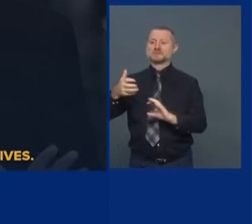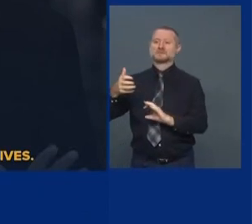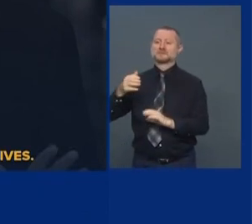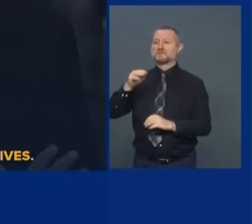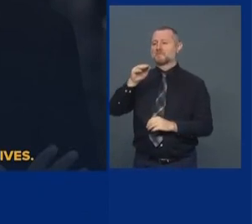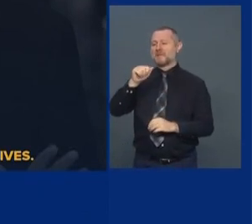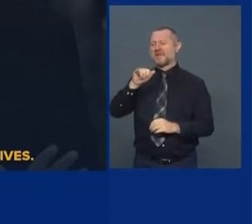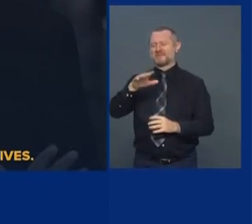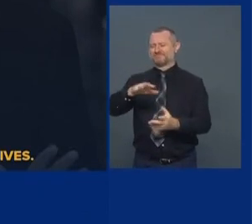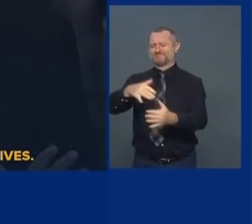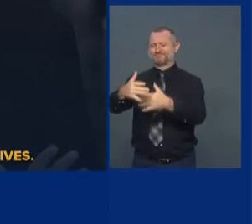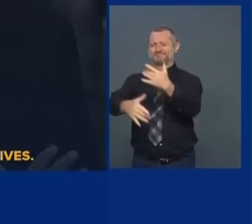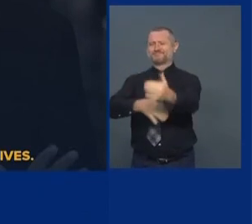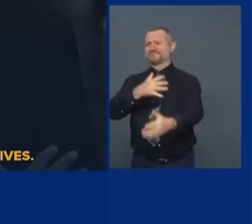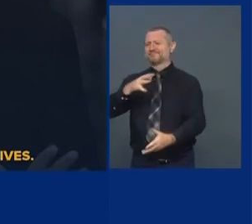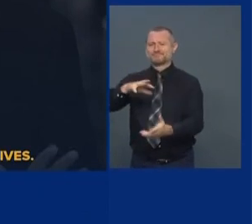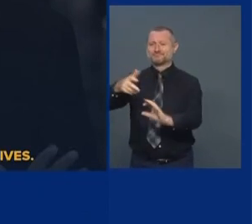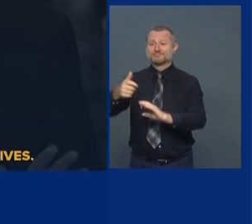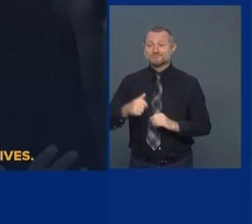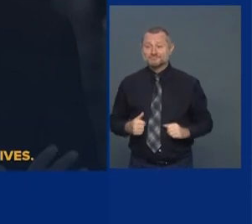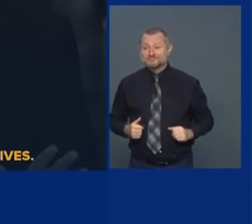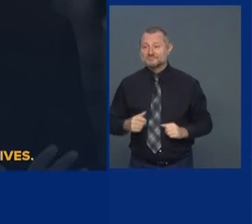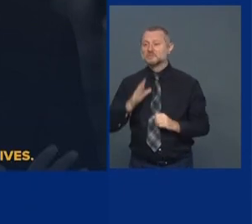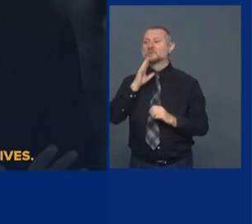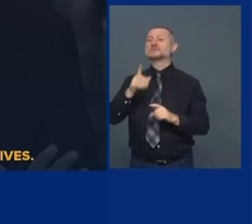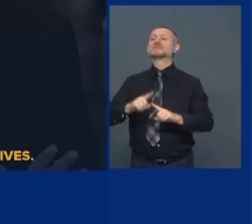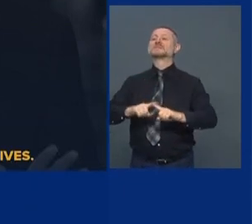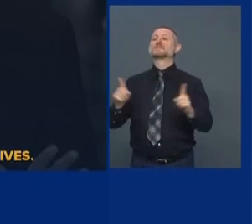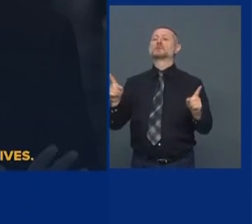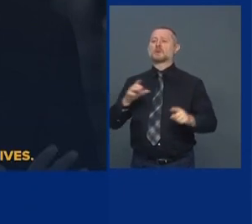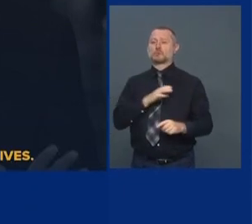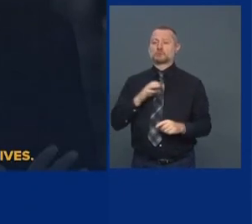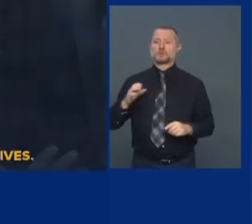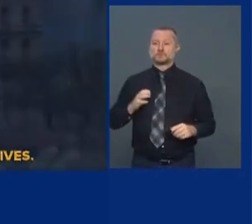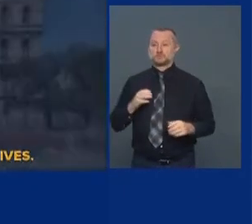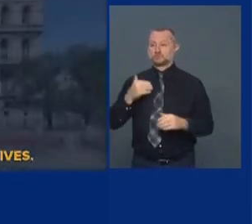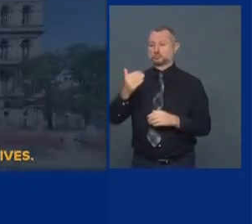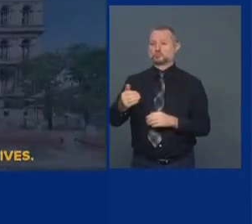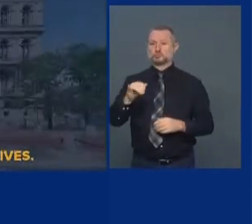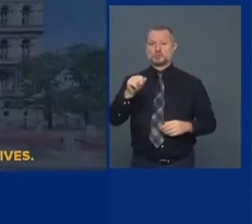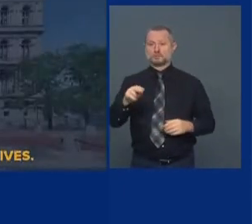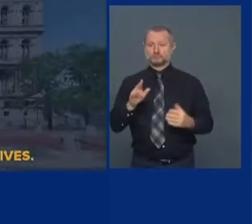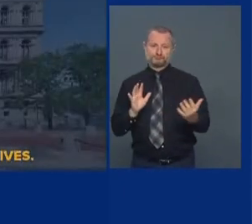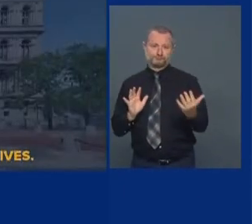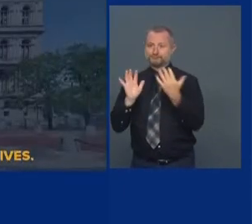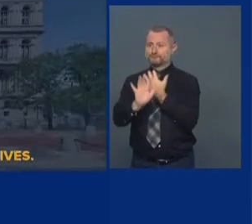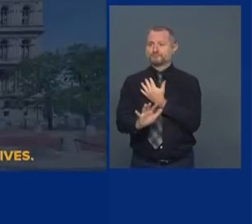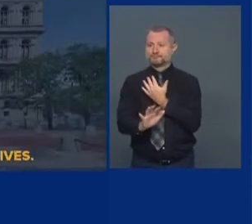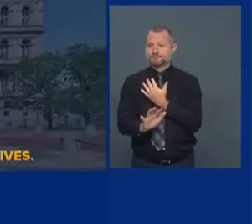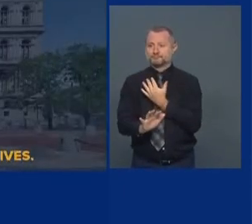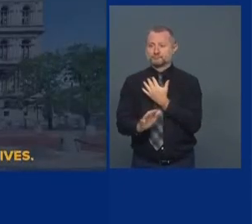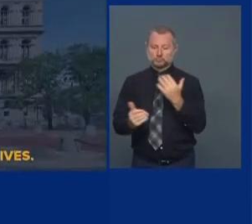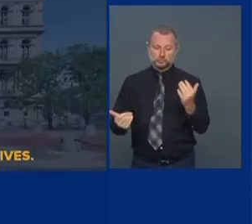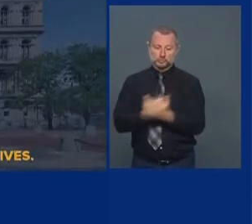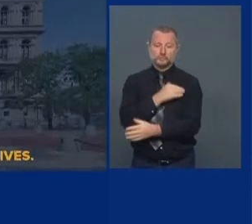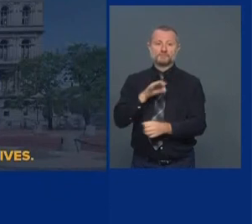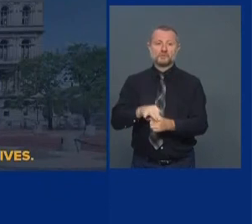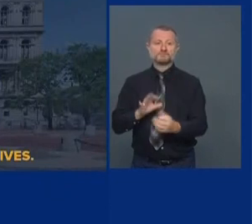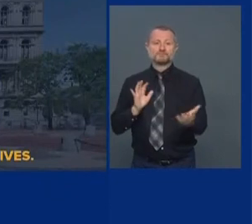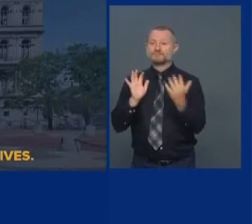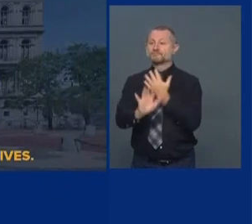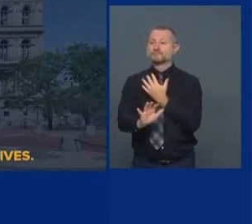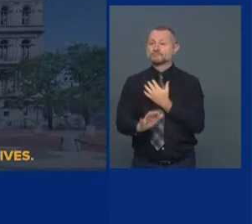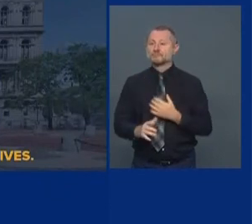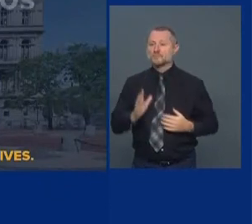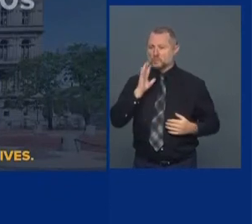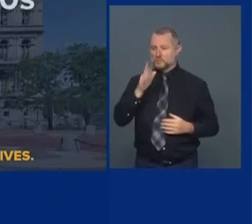in January. That is my political opinion. In the interim, we have to be smart. We've